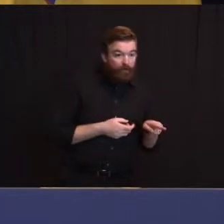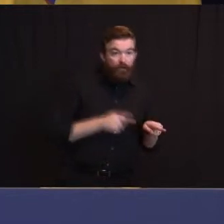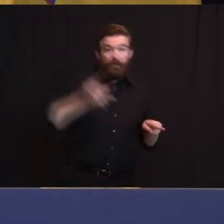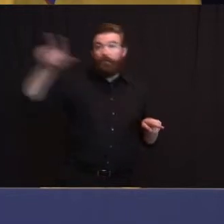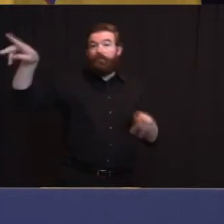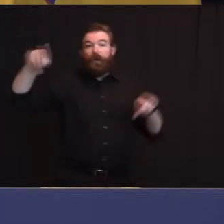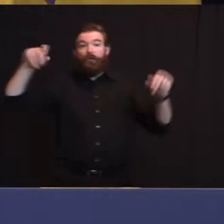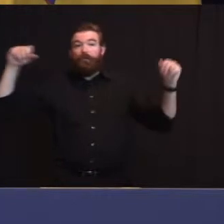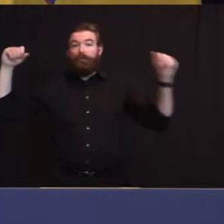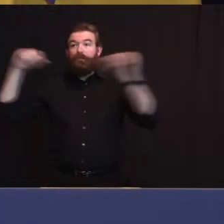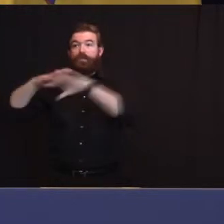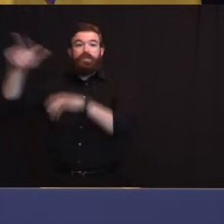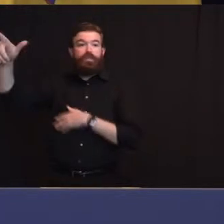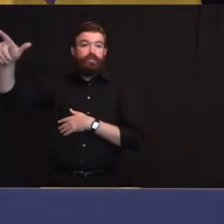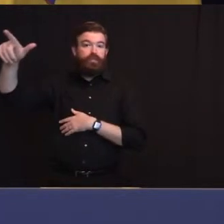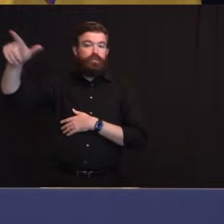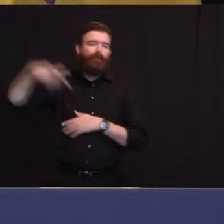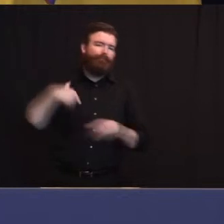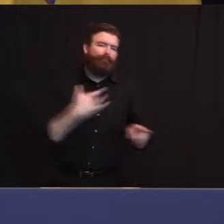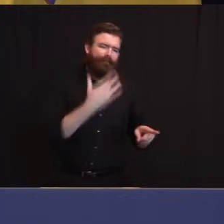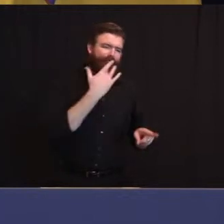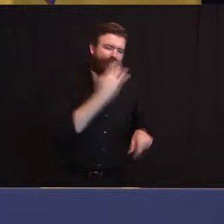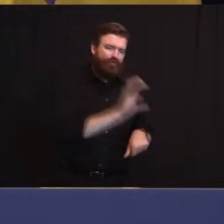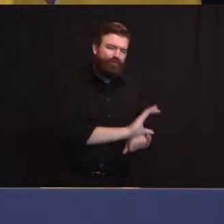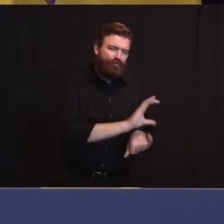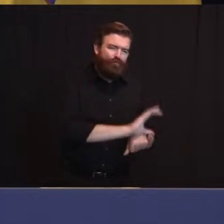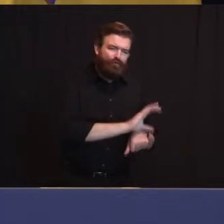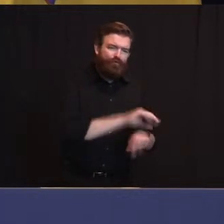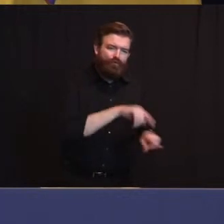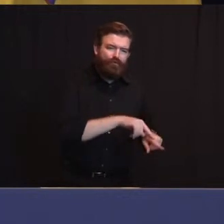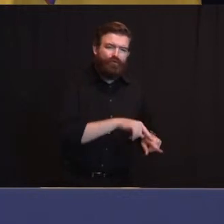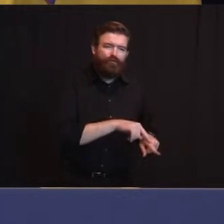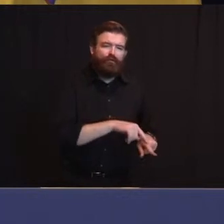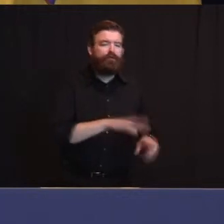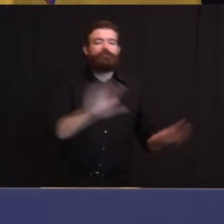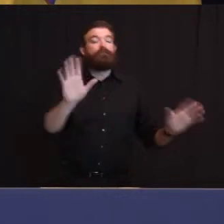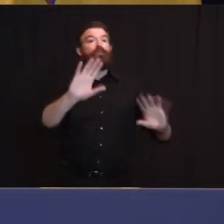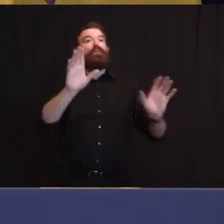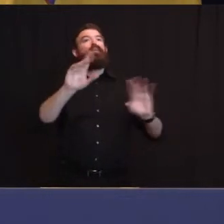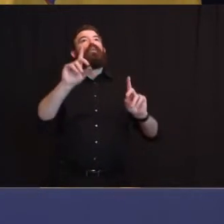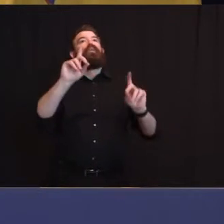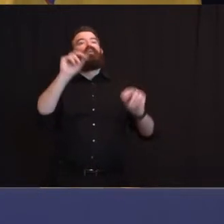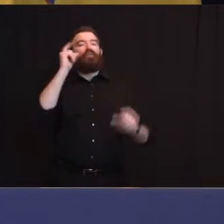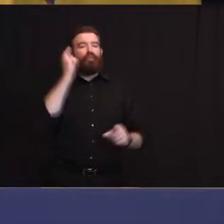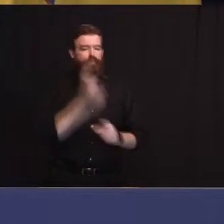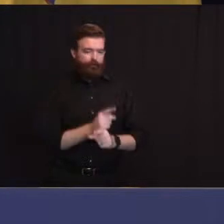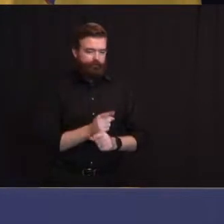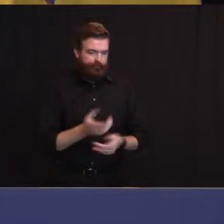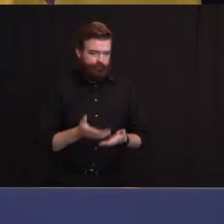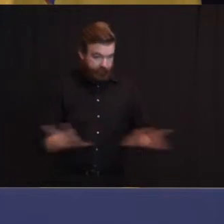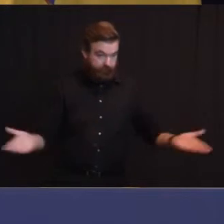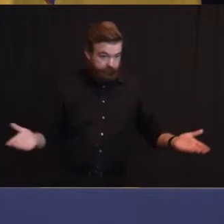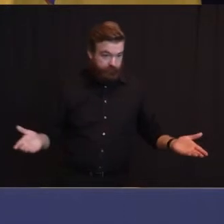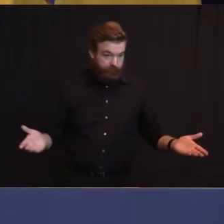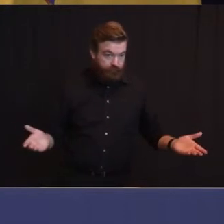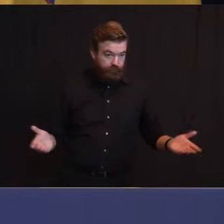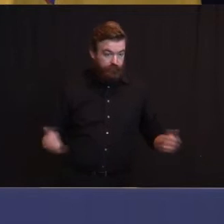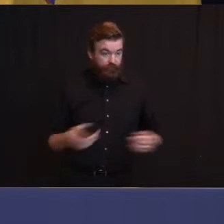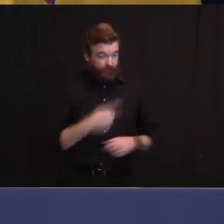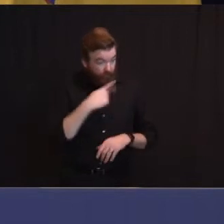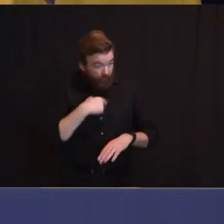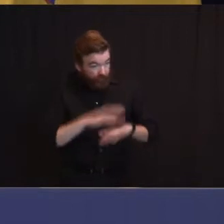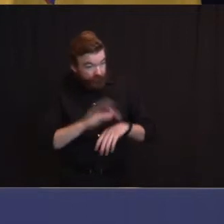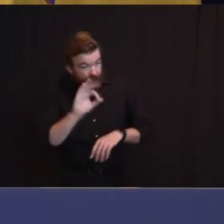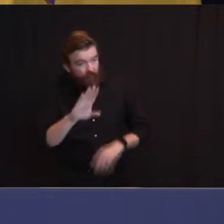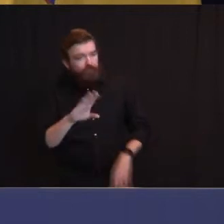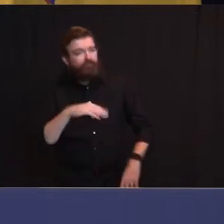People have to do the right things, so thank you for that. If you have specifics, and it's literally on social media, we'd be curious to get